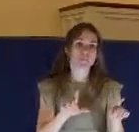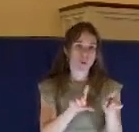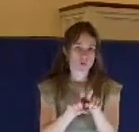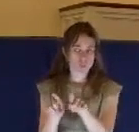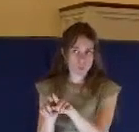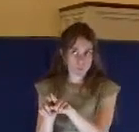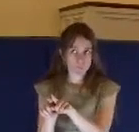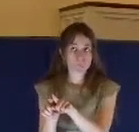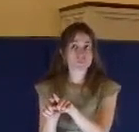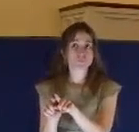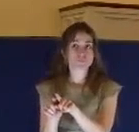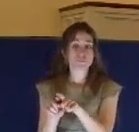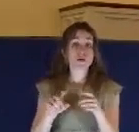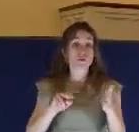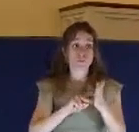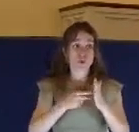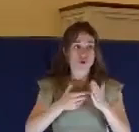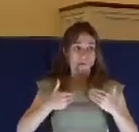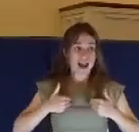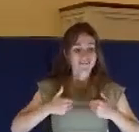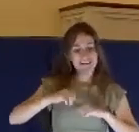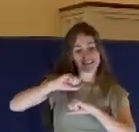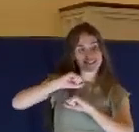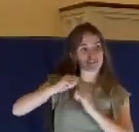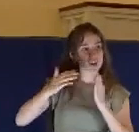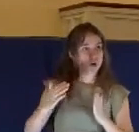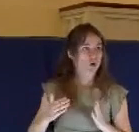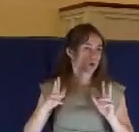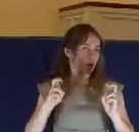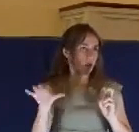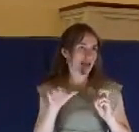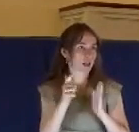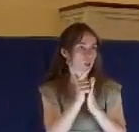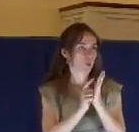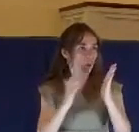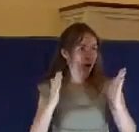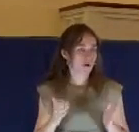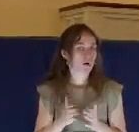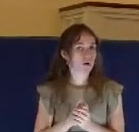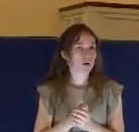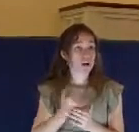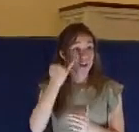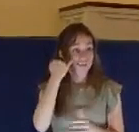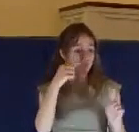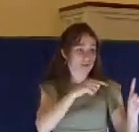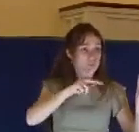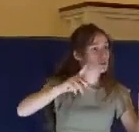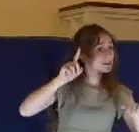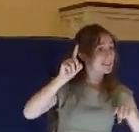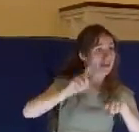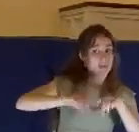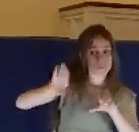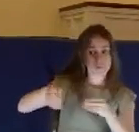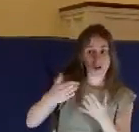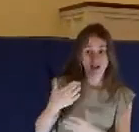provided a defender for someone who was accused. If they couldn't provide for their own defender, then they would provide one for them. We still